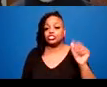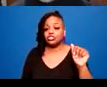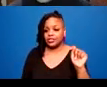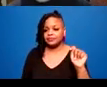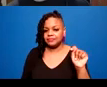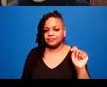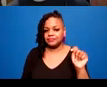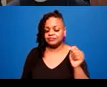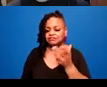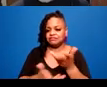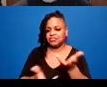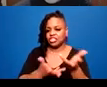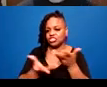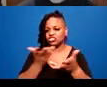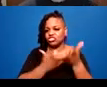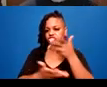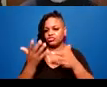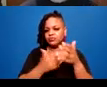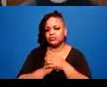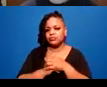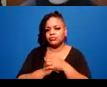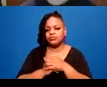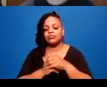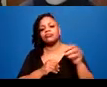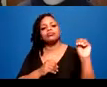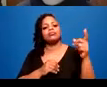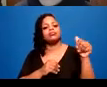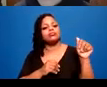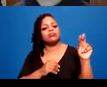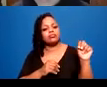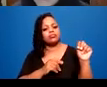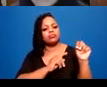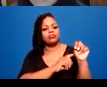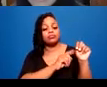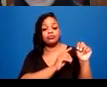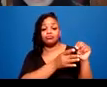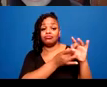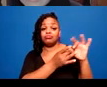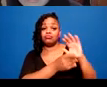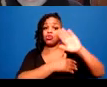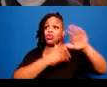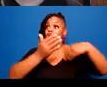system. T wrote higher ed. Mark wrote mutual aid work.